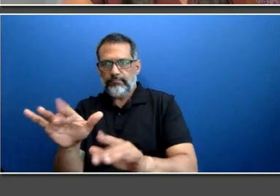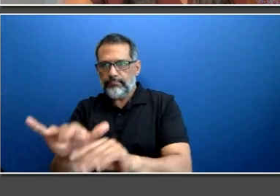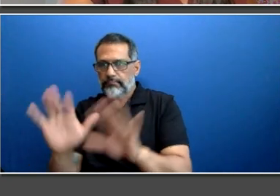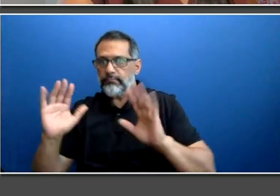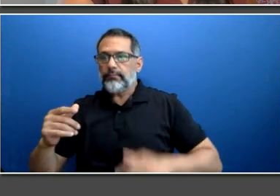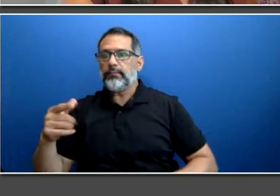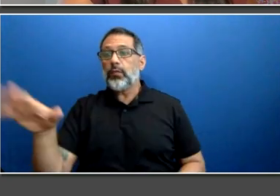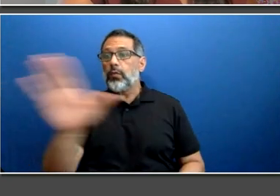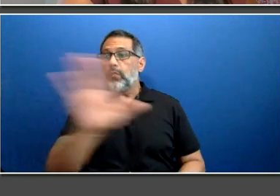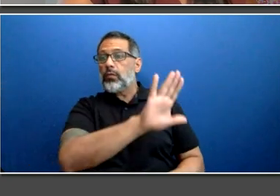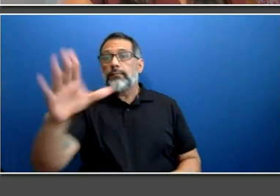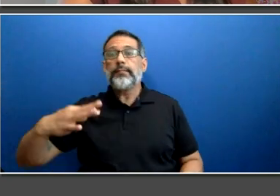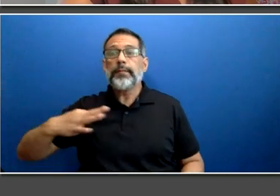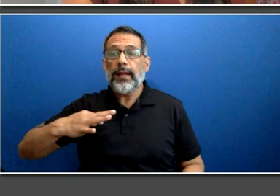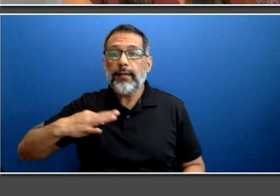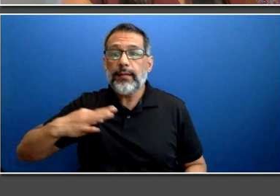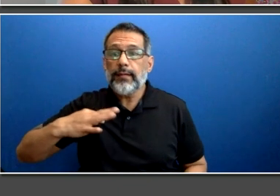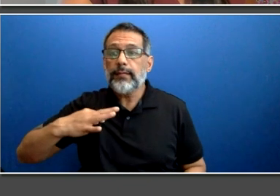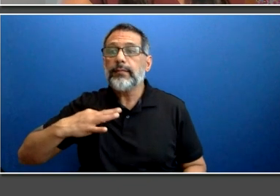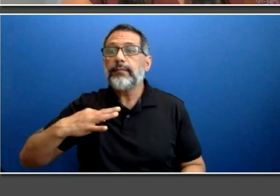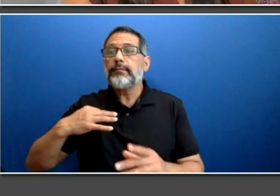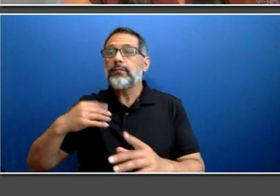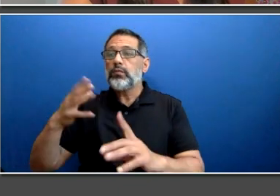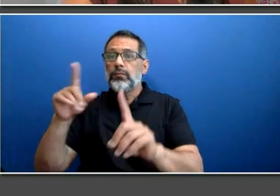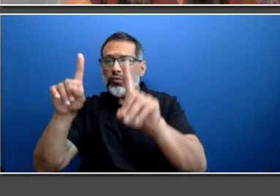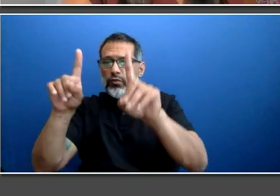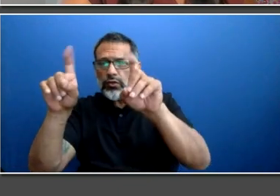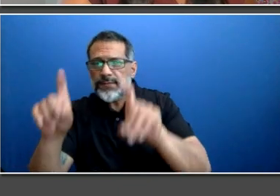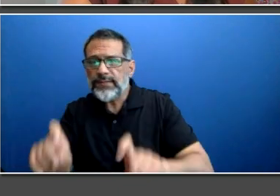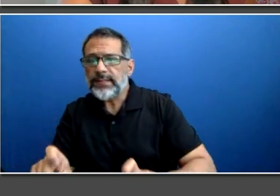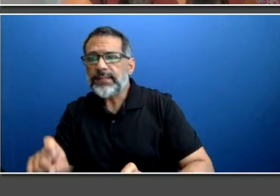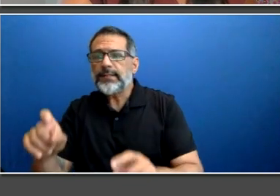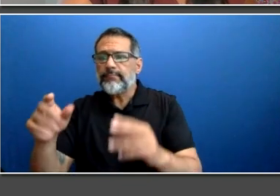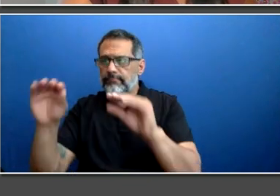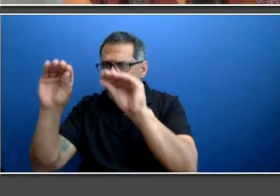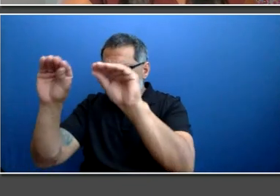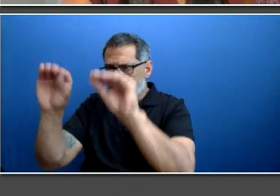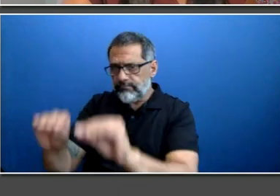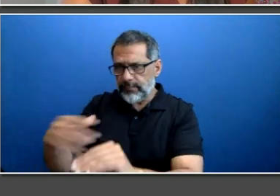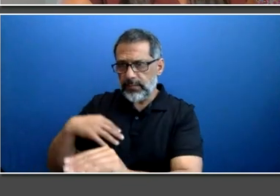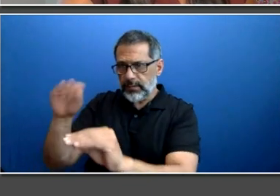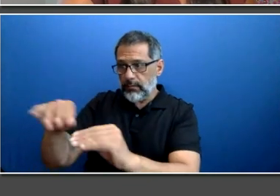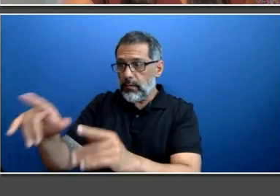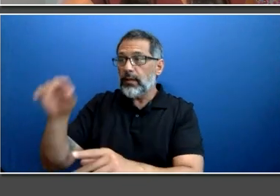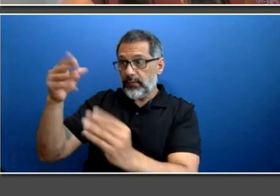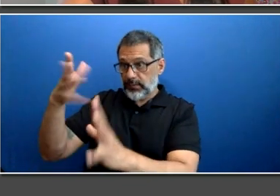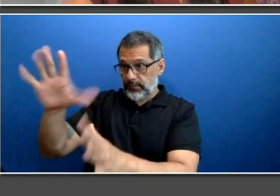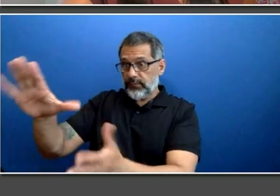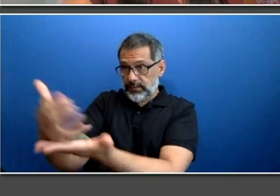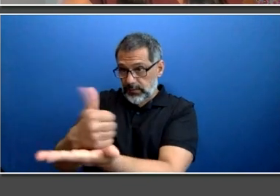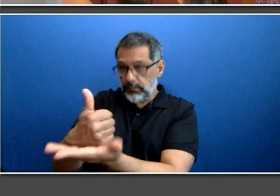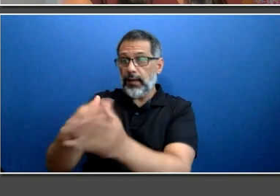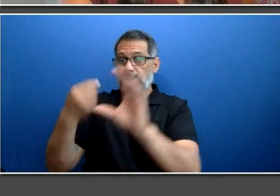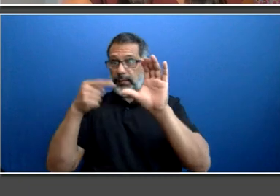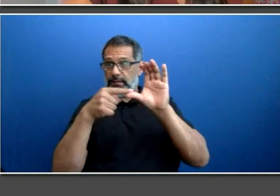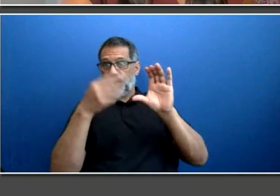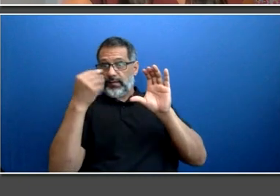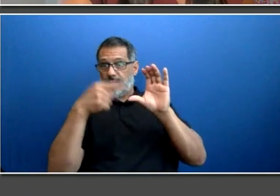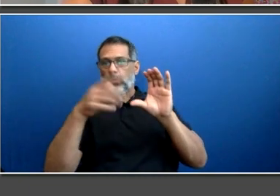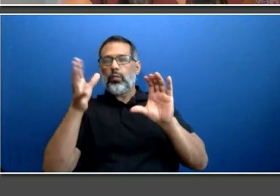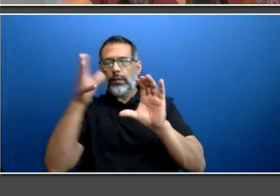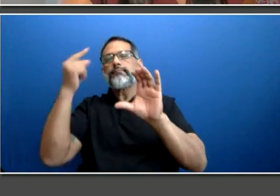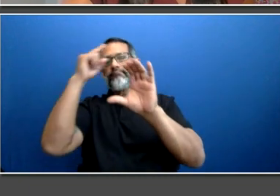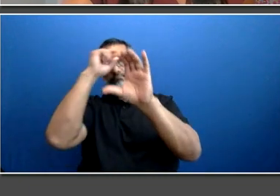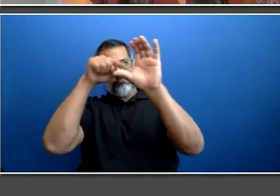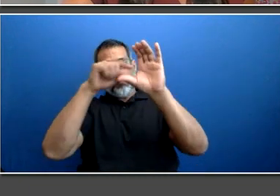All of this information will allow the TTC to better understand its workforce and assist when developing policies and